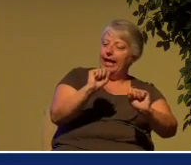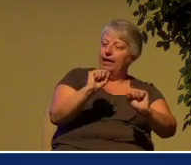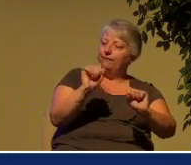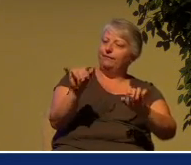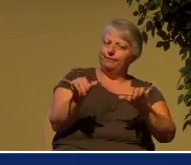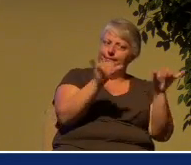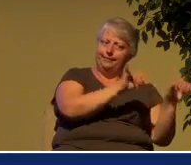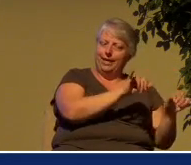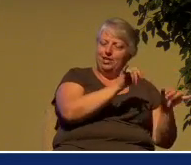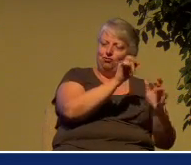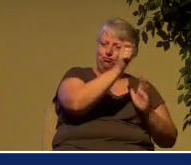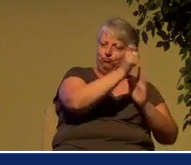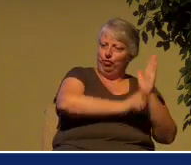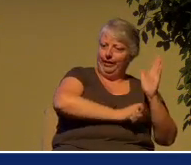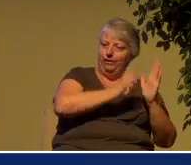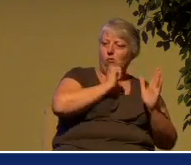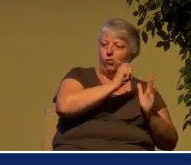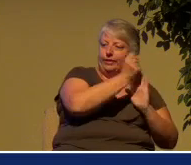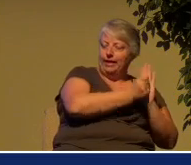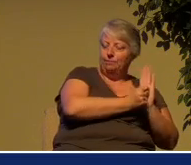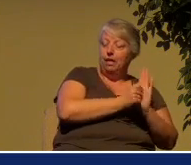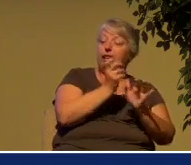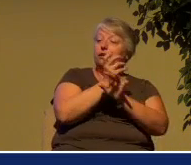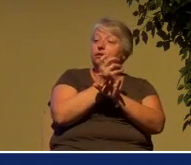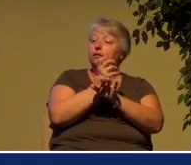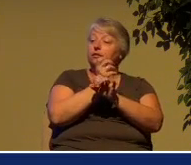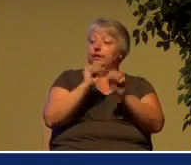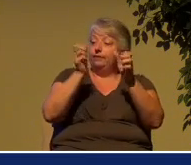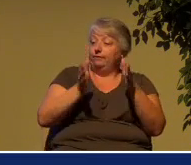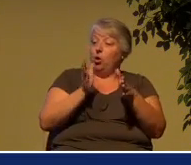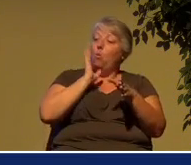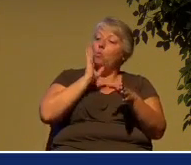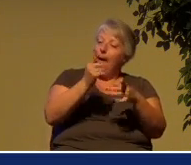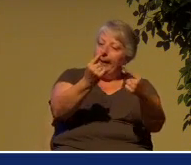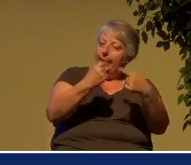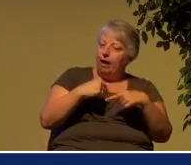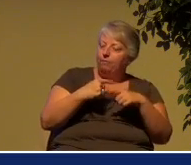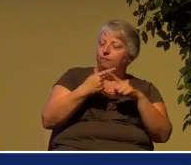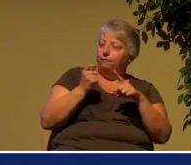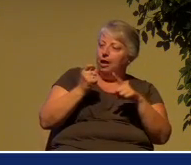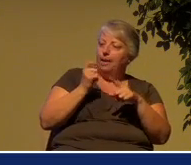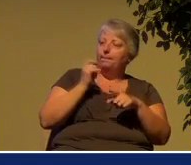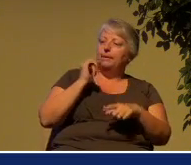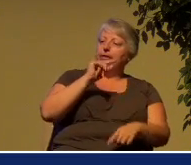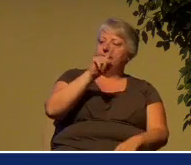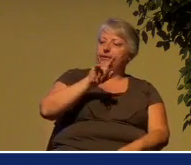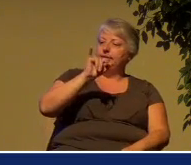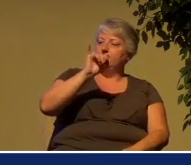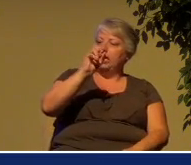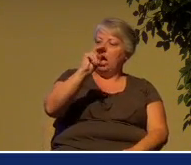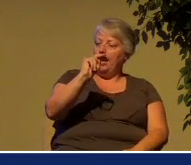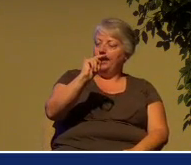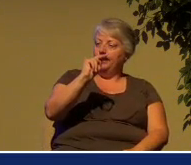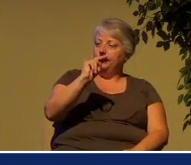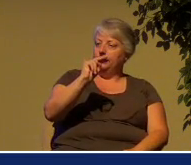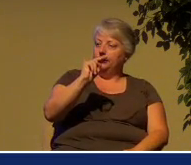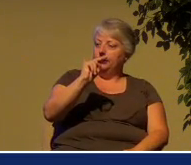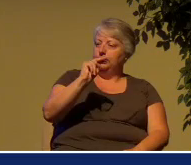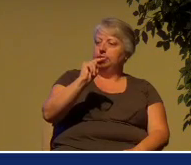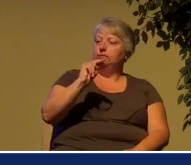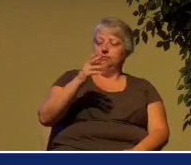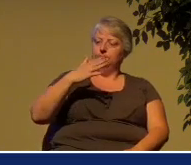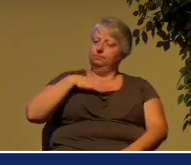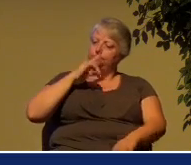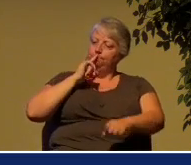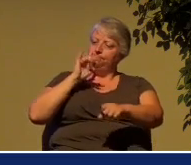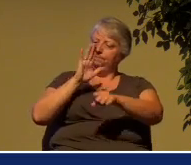deliverer will come from Zion. He will turn godlessness away from Jacob. And this is my covenant with them